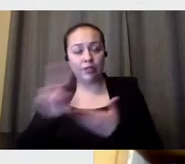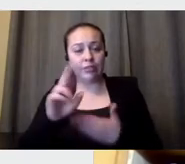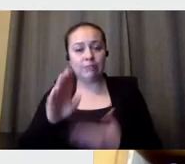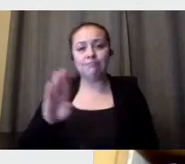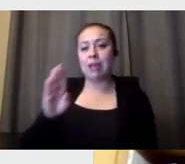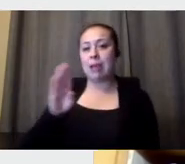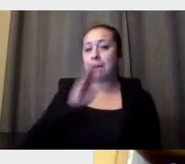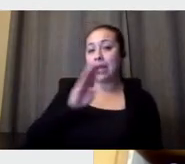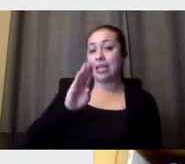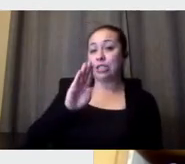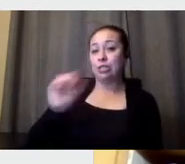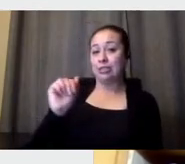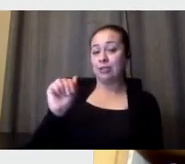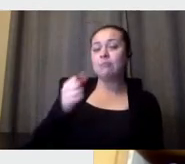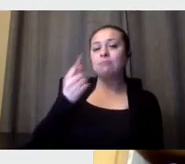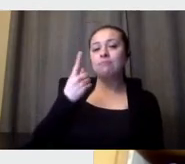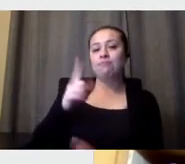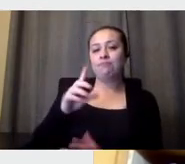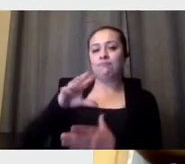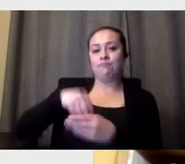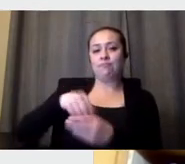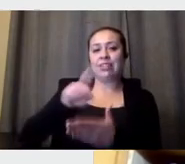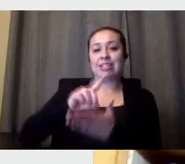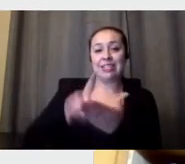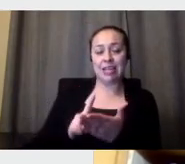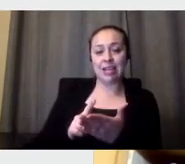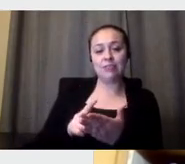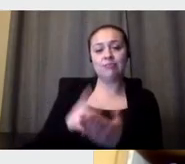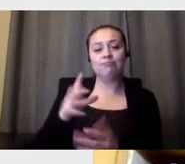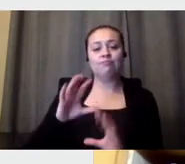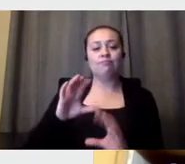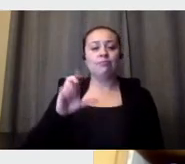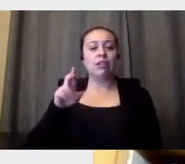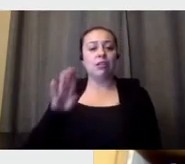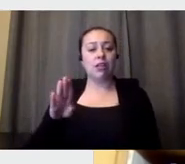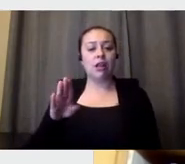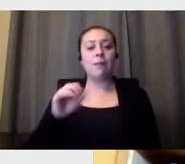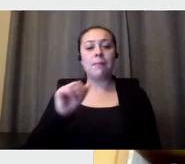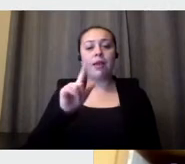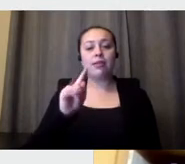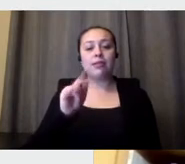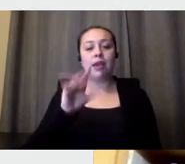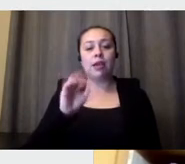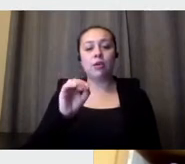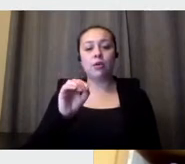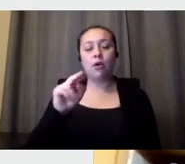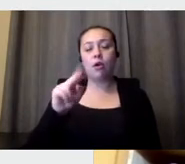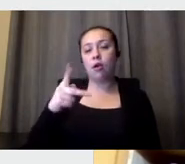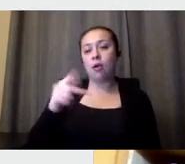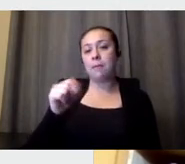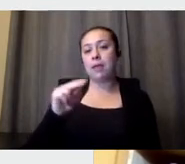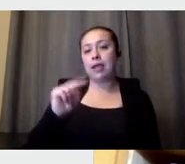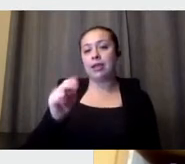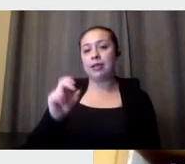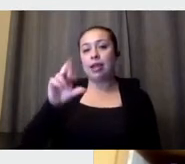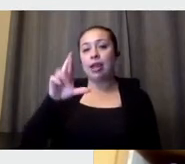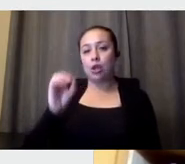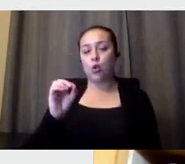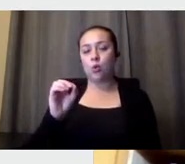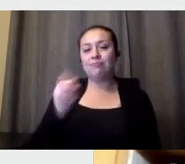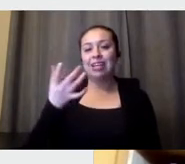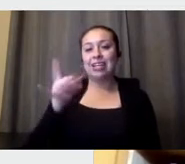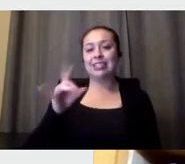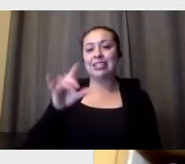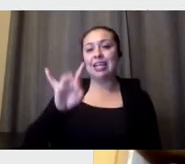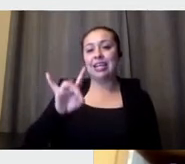designer. He helped develop for Club El Teco, Pinario, the 1891 brand, and the visual